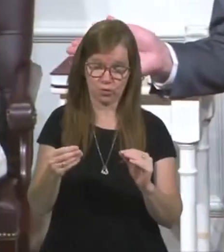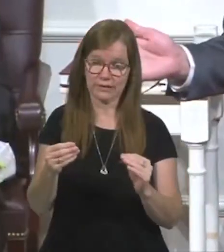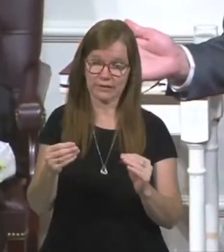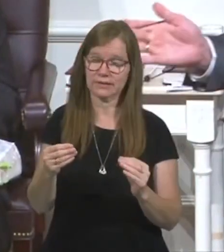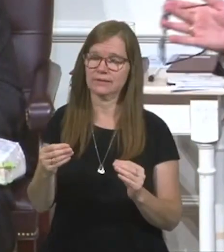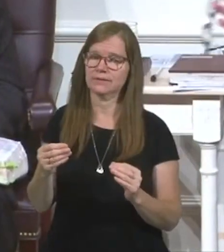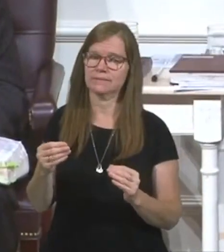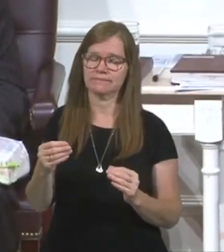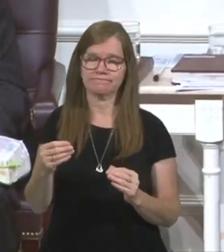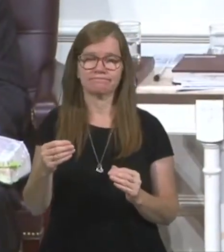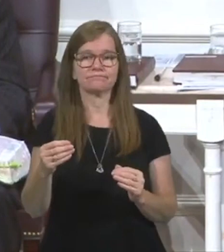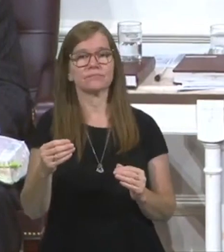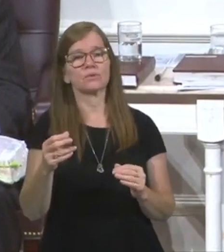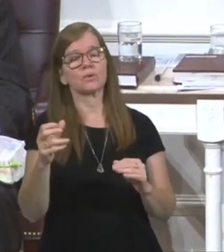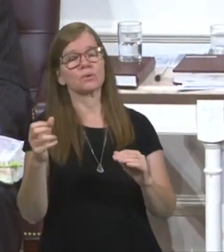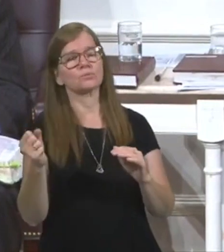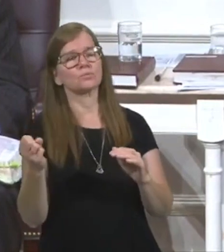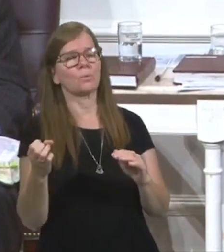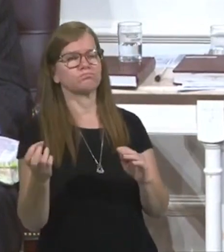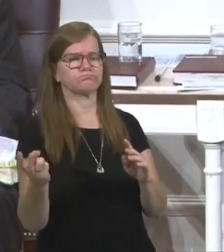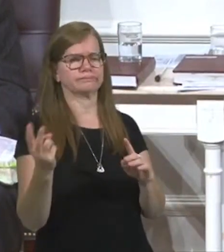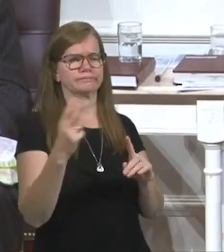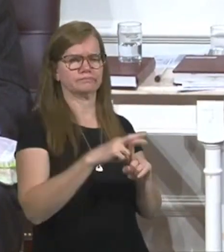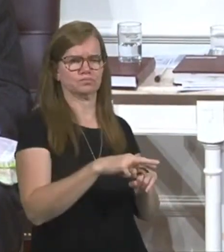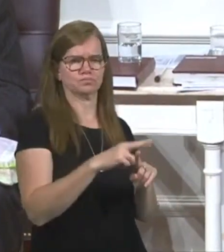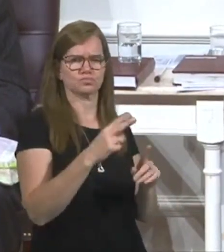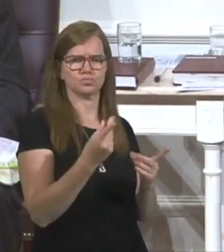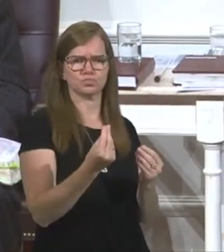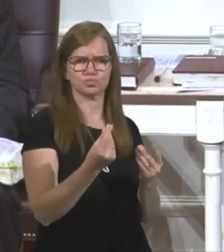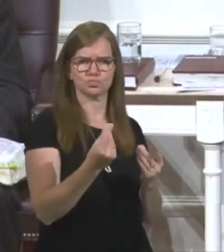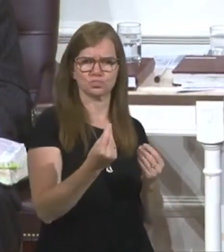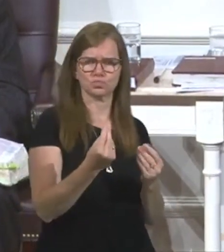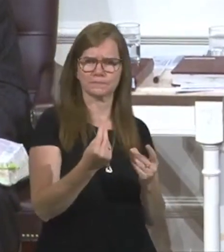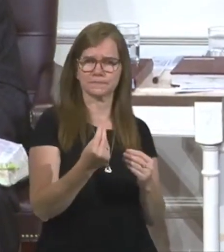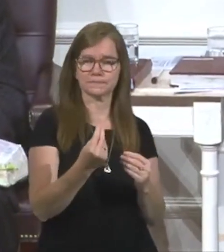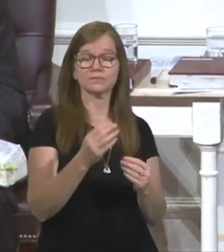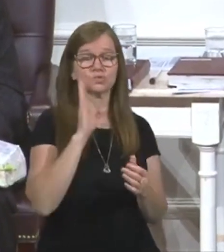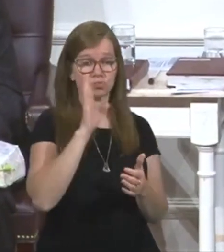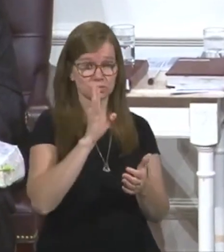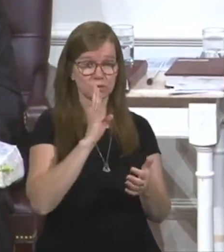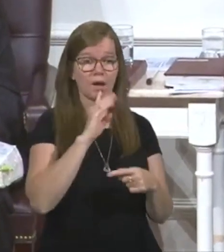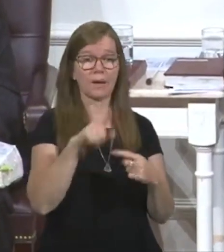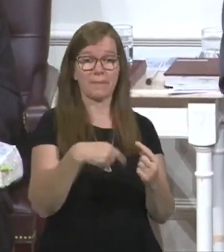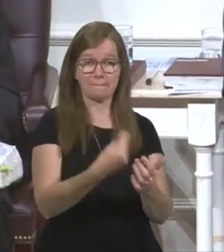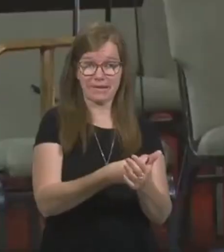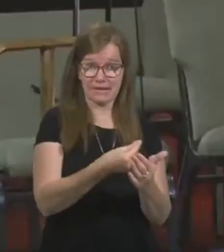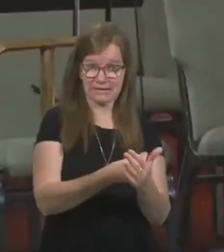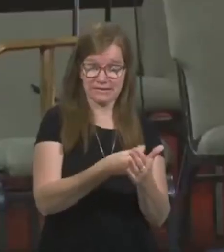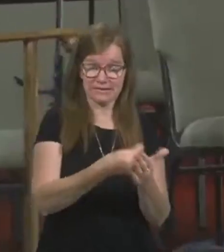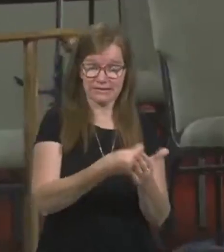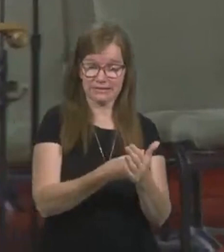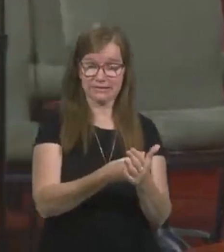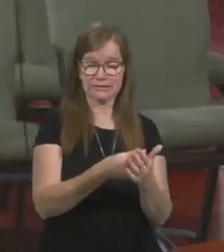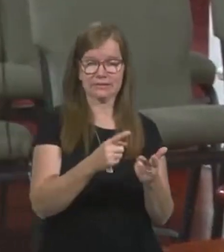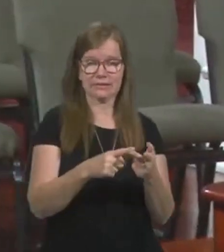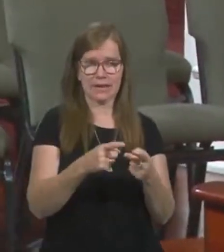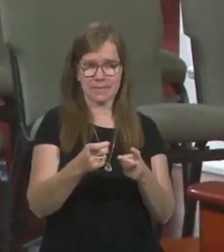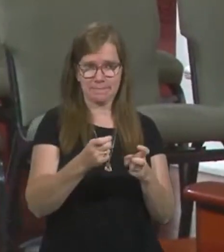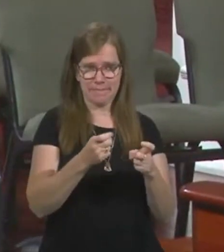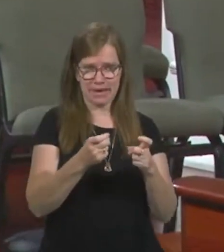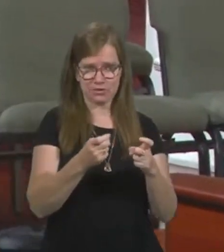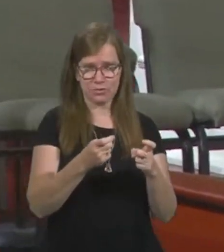attention on some things we can do. He's going to talk about money. He's going to talk about management.